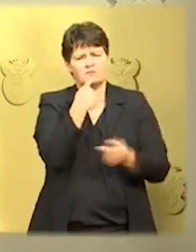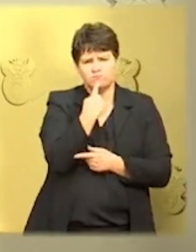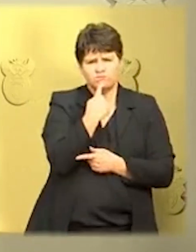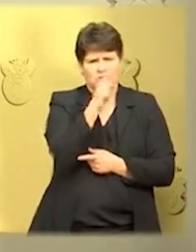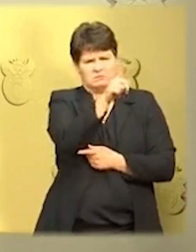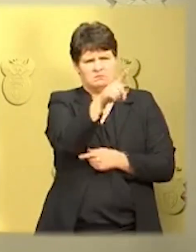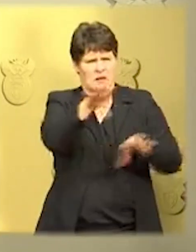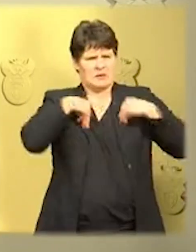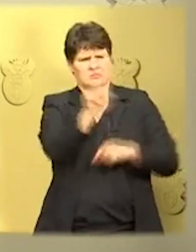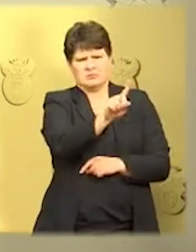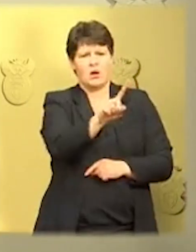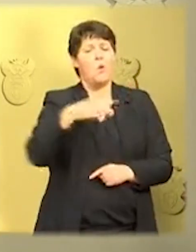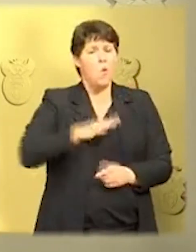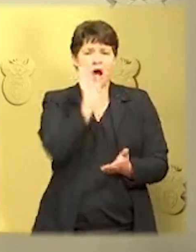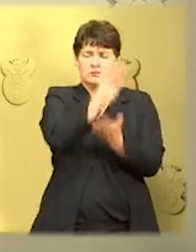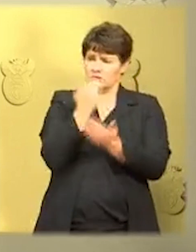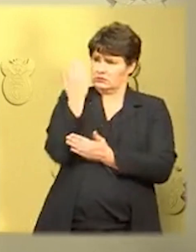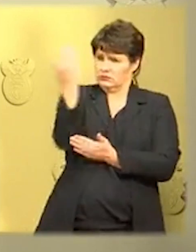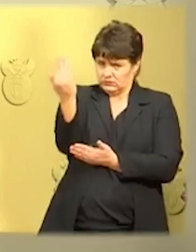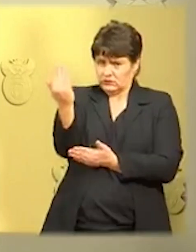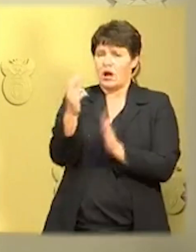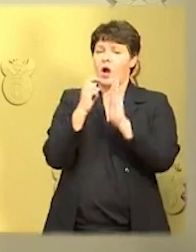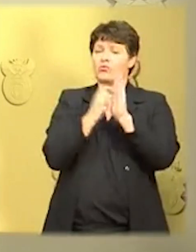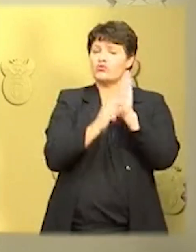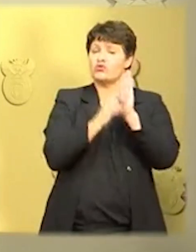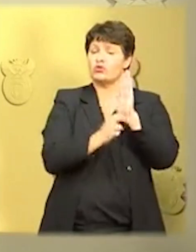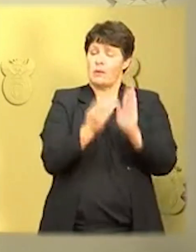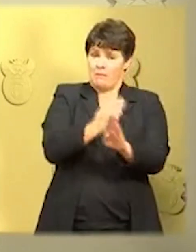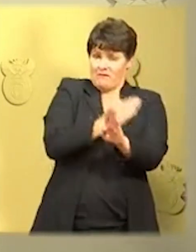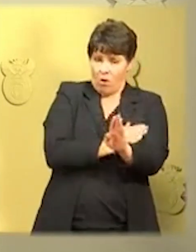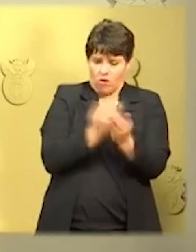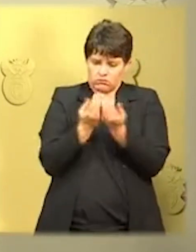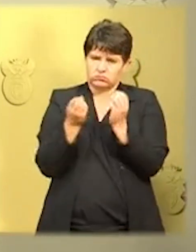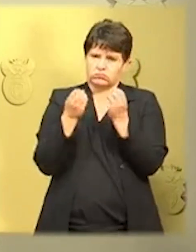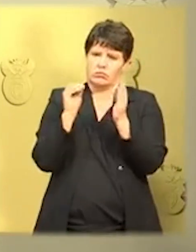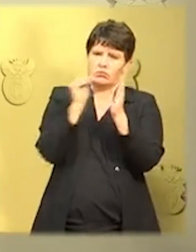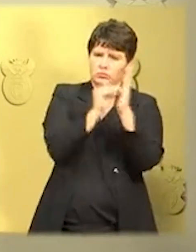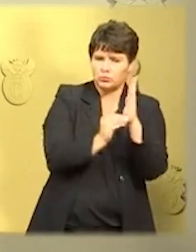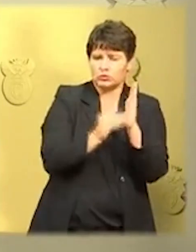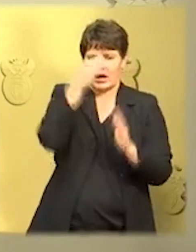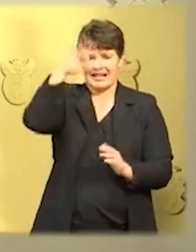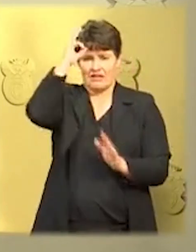to make submissions before new regulations are gazetted, they are free to do so.